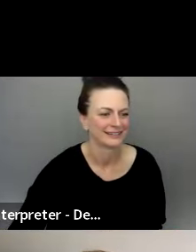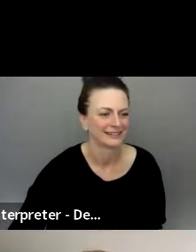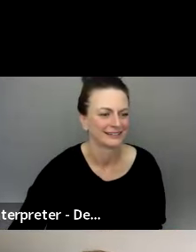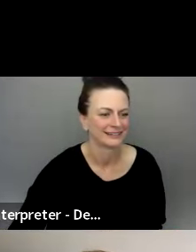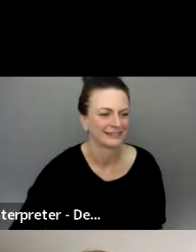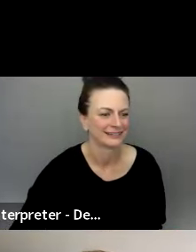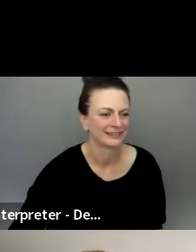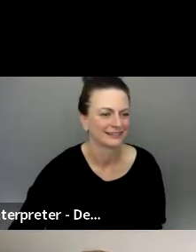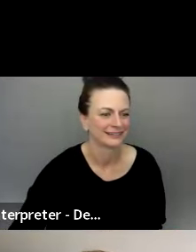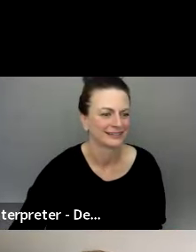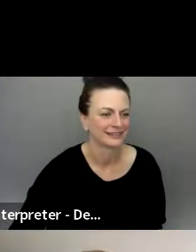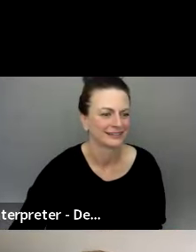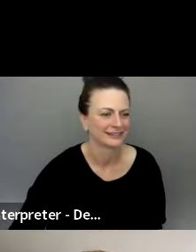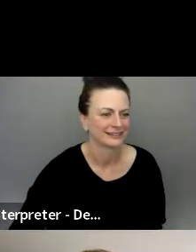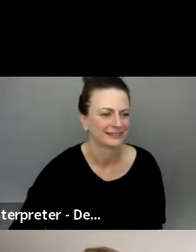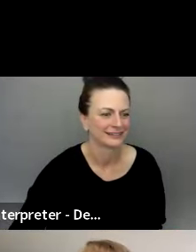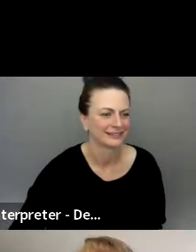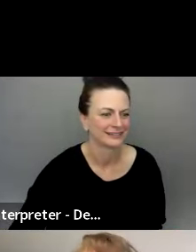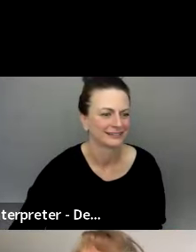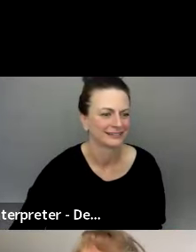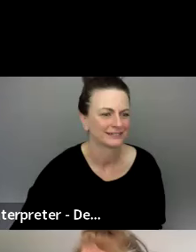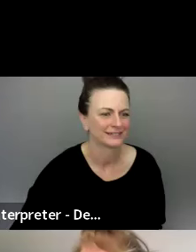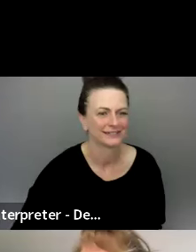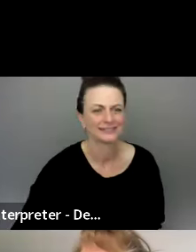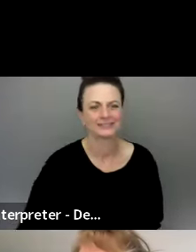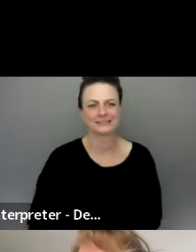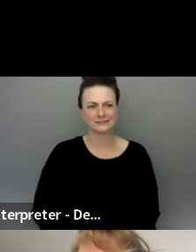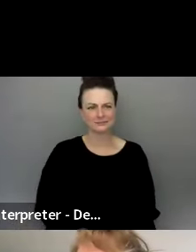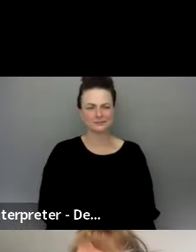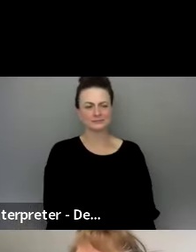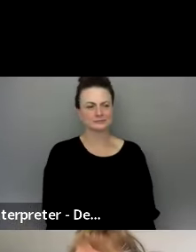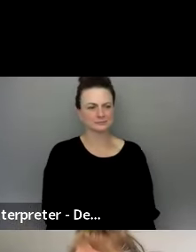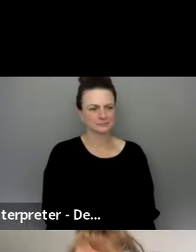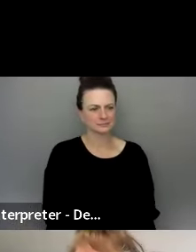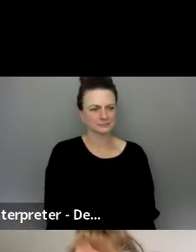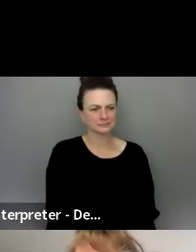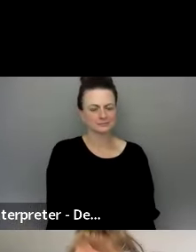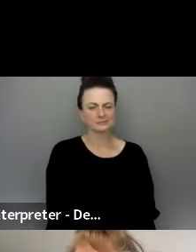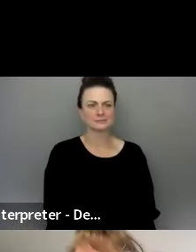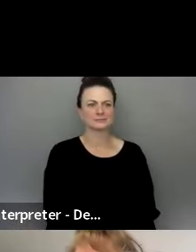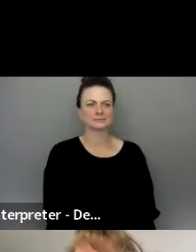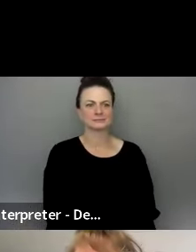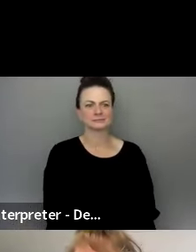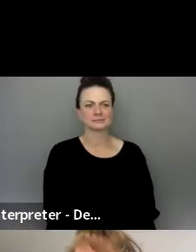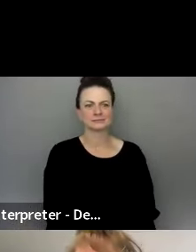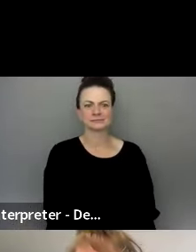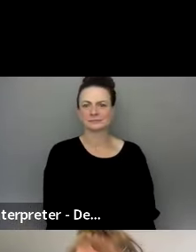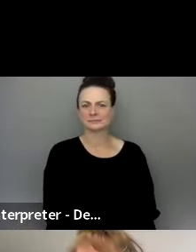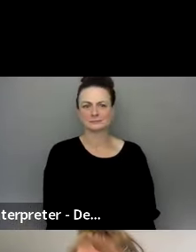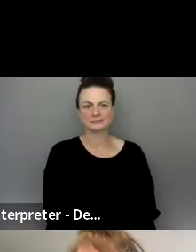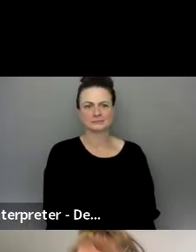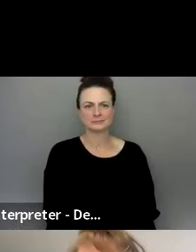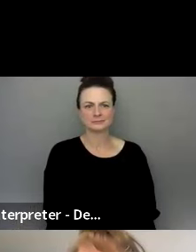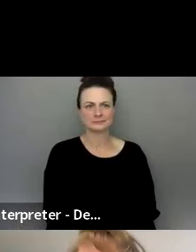and I didn't, I don't want to read between the lines. I just want to be real clear on how to, to support use, how to support each other,